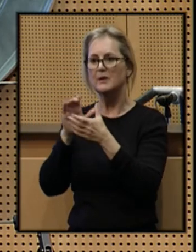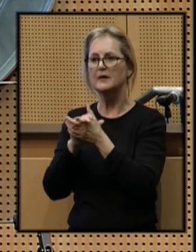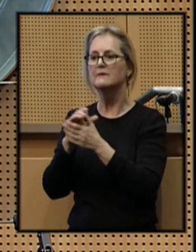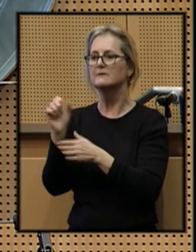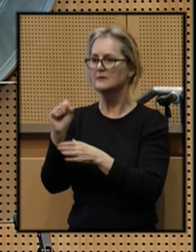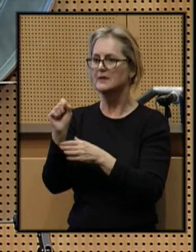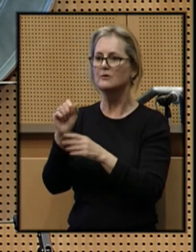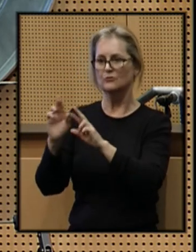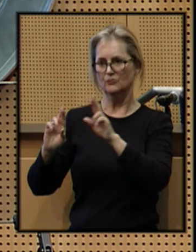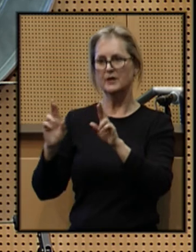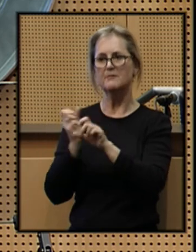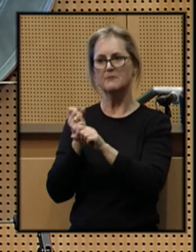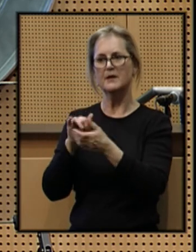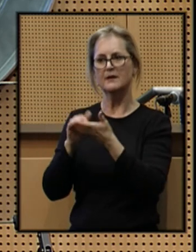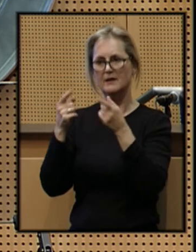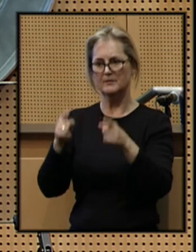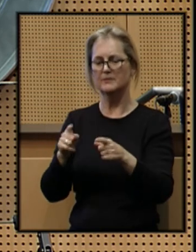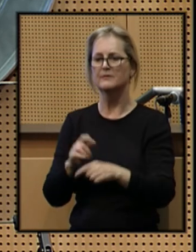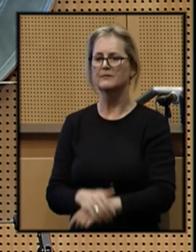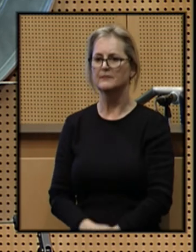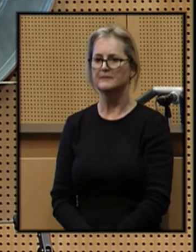Seattle is ready to make this happen.